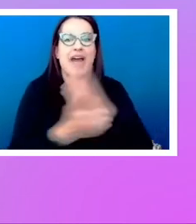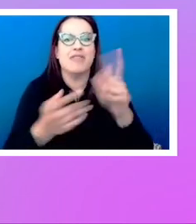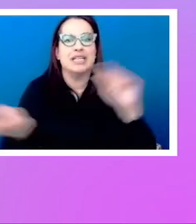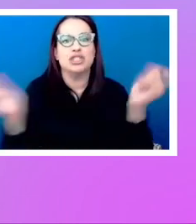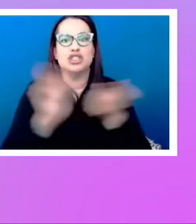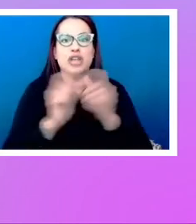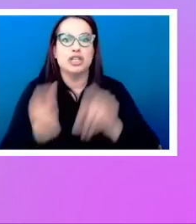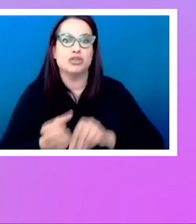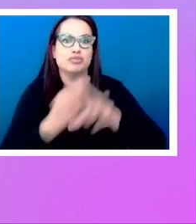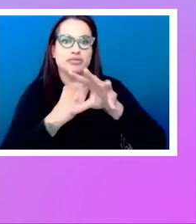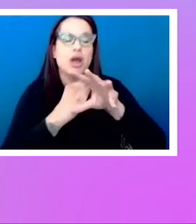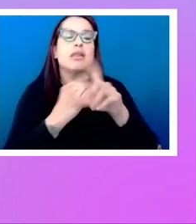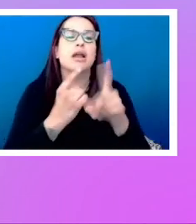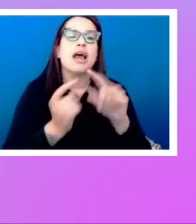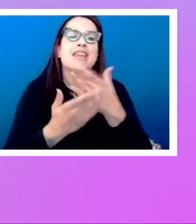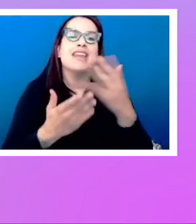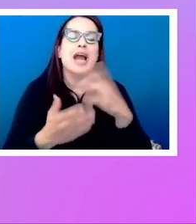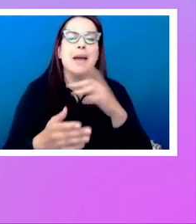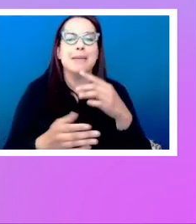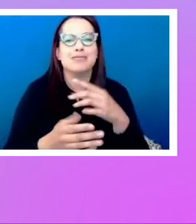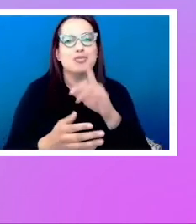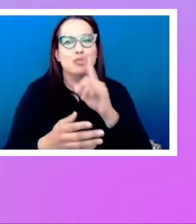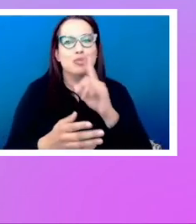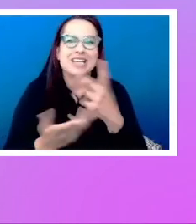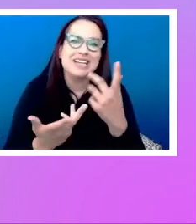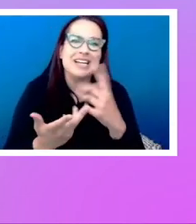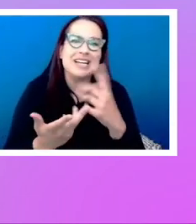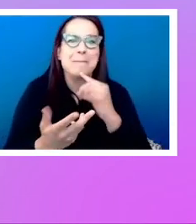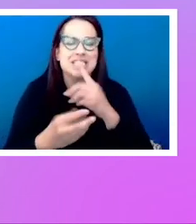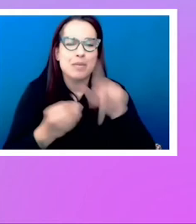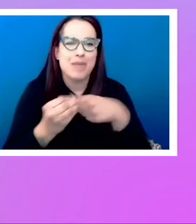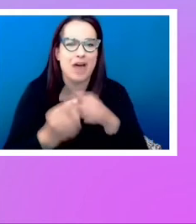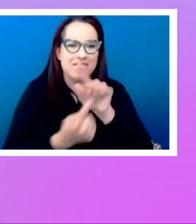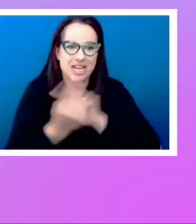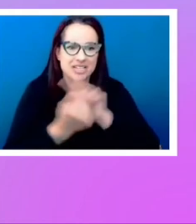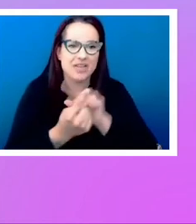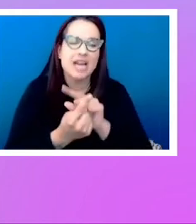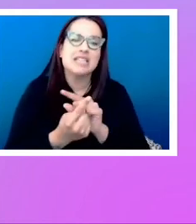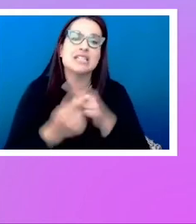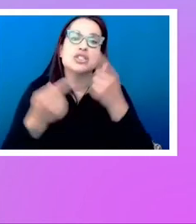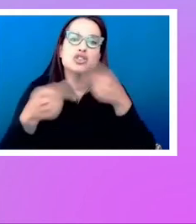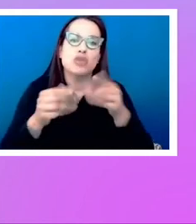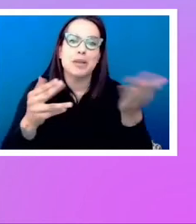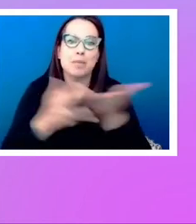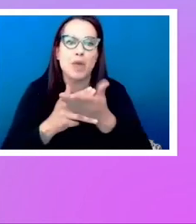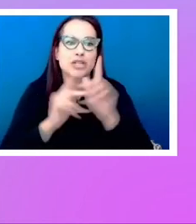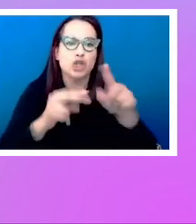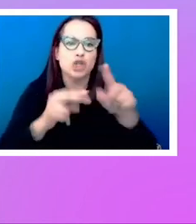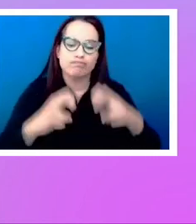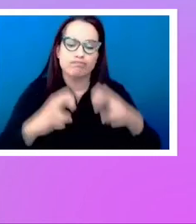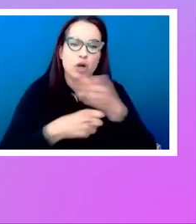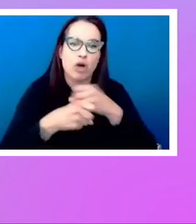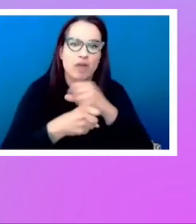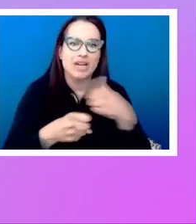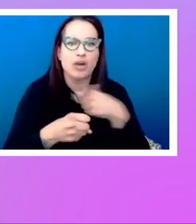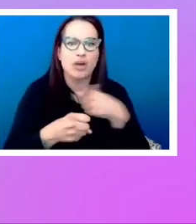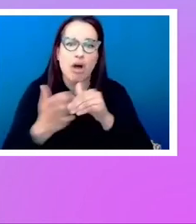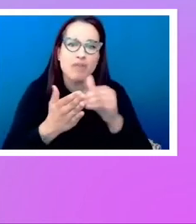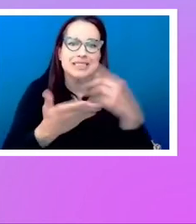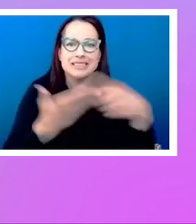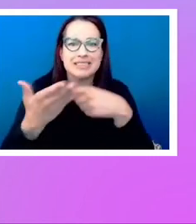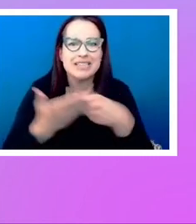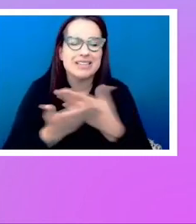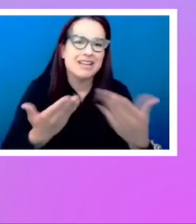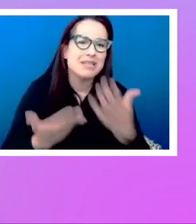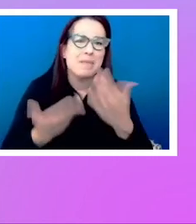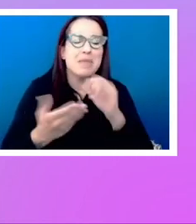And the thing I miss about those face-to-face meetings is the going for coffee and the breaks. And that's where we often discuss things that are part of the main